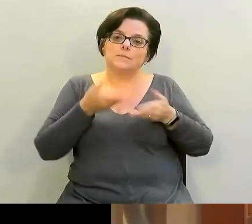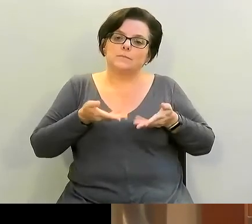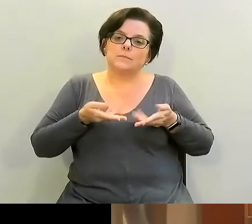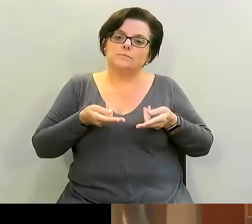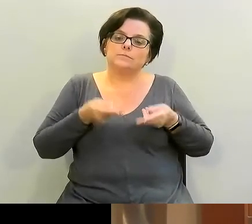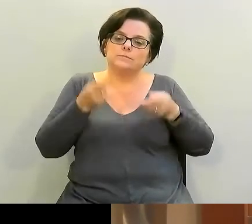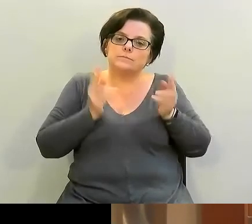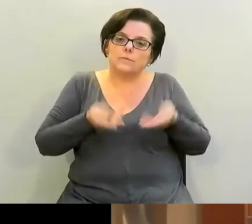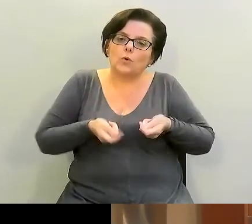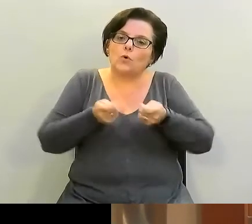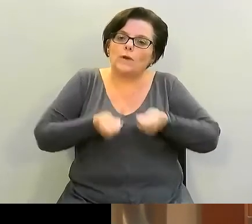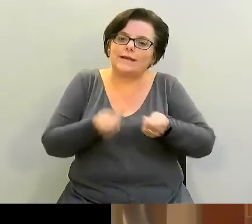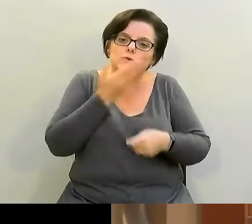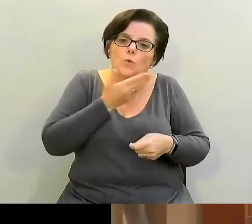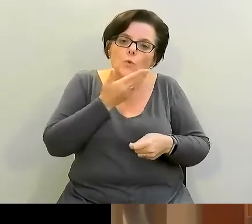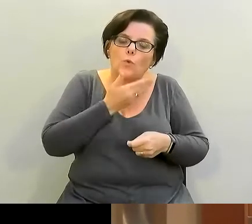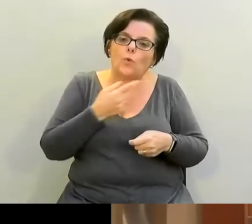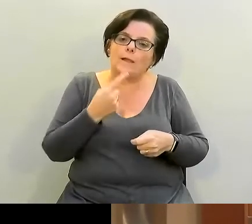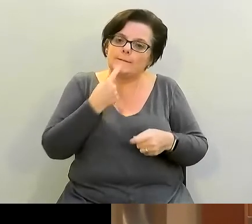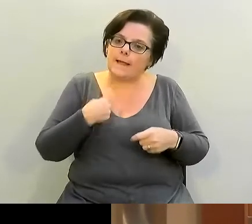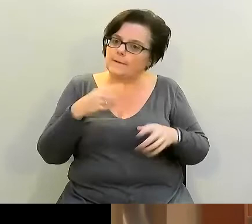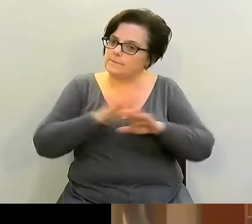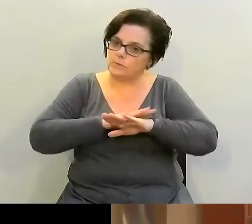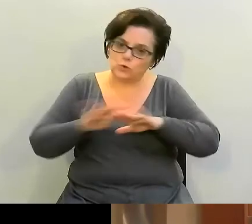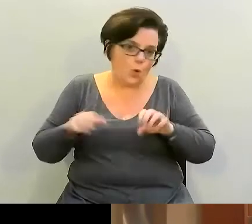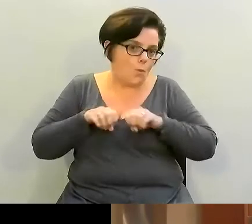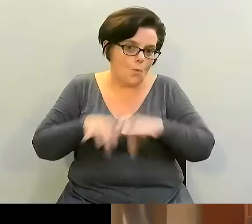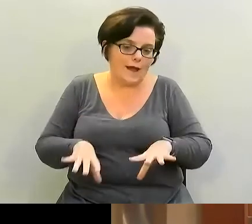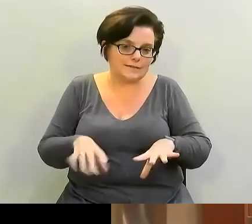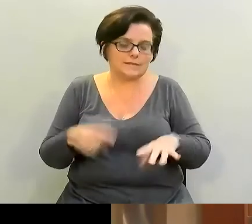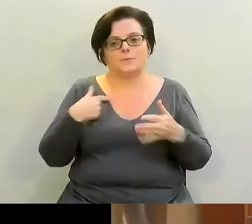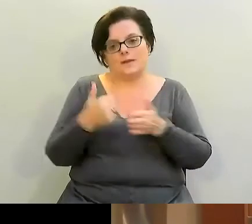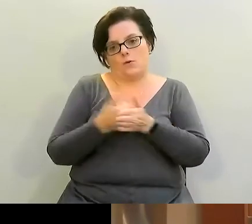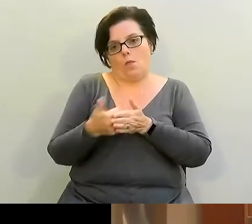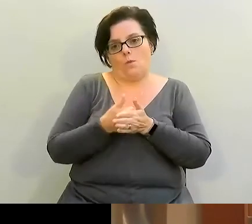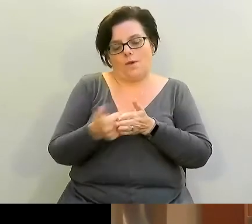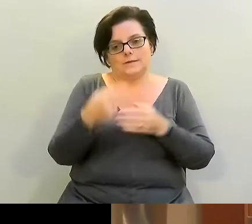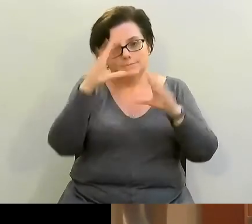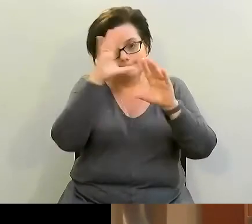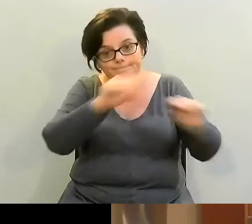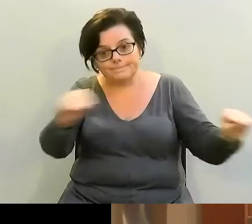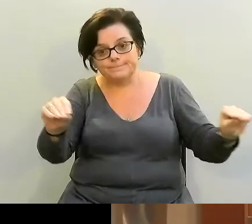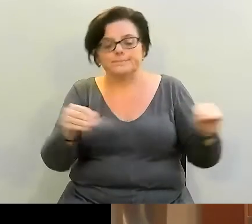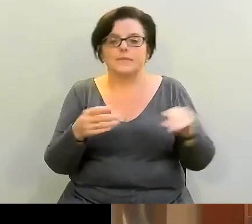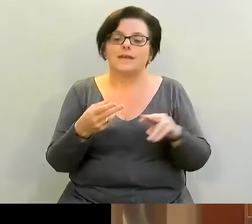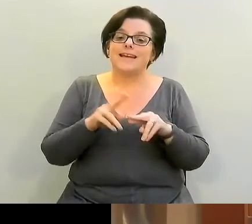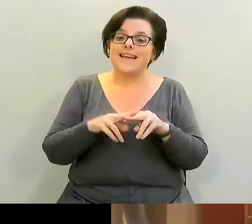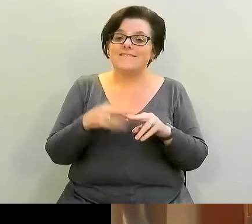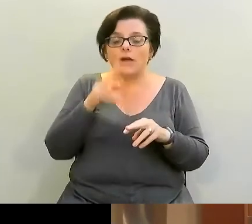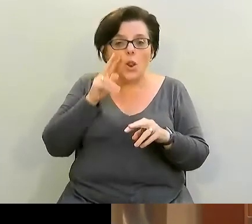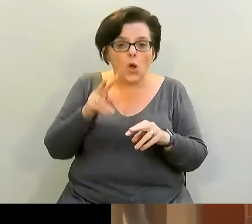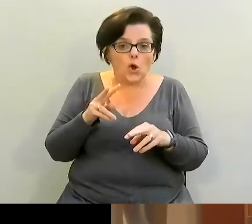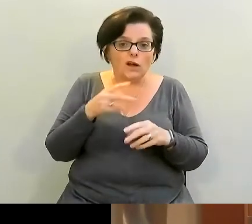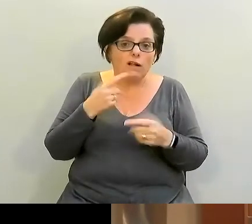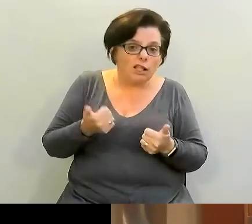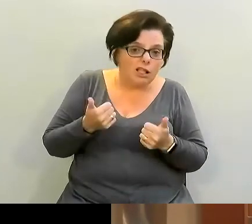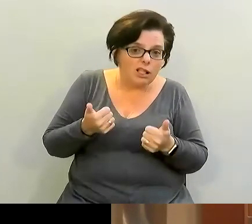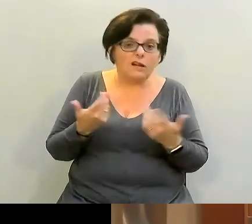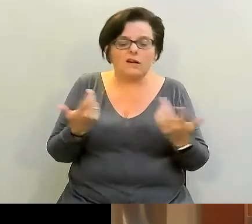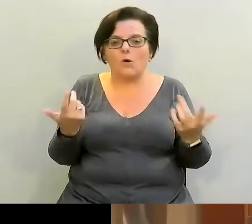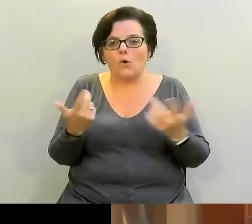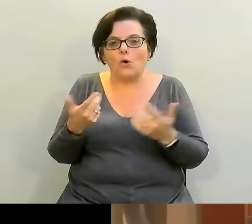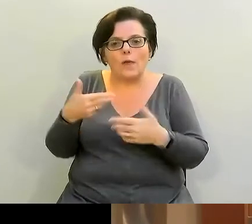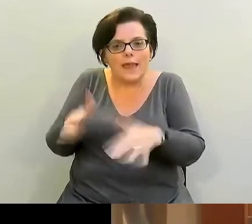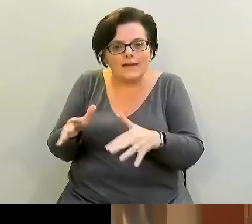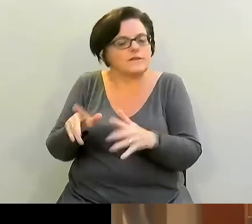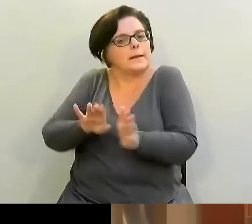one of the things I really try to teach in my classes is all the little bits that don't look great you know we find ways to use them even in the restaurant